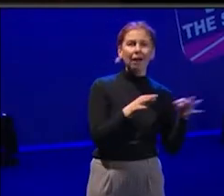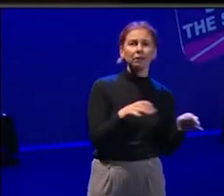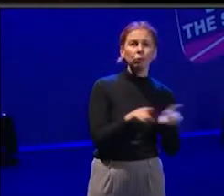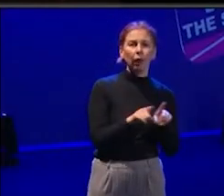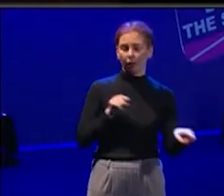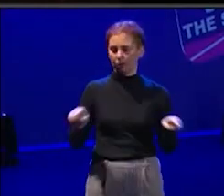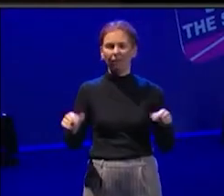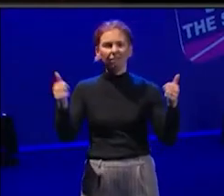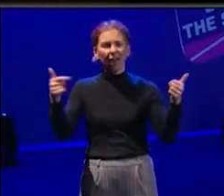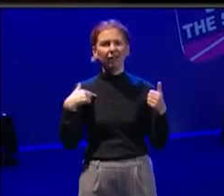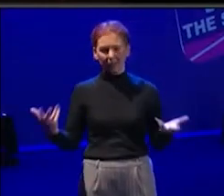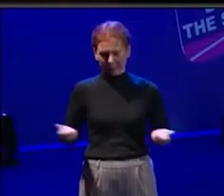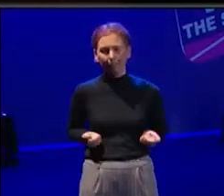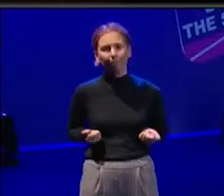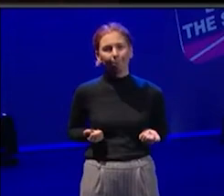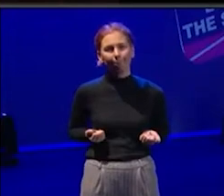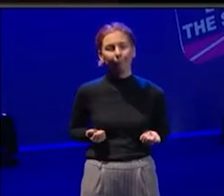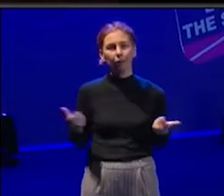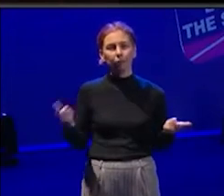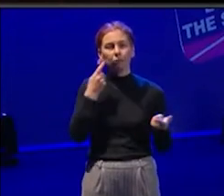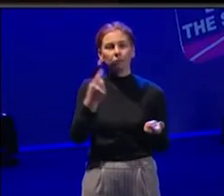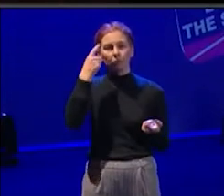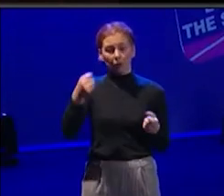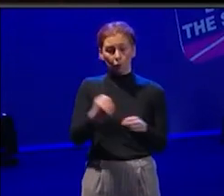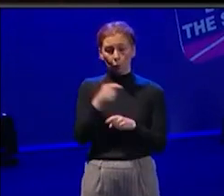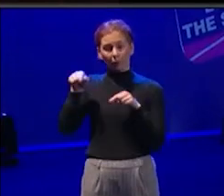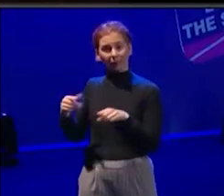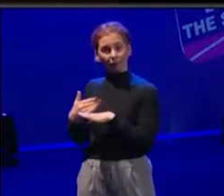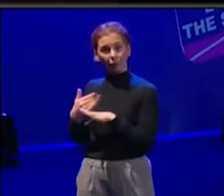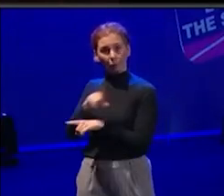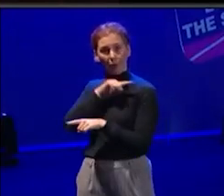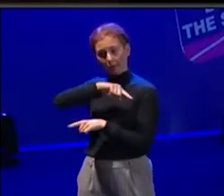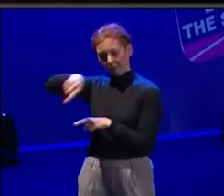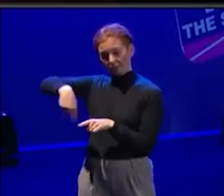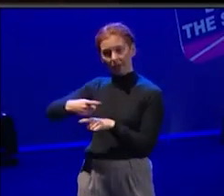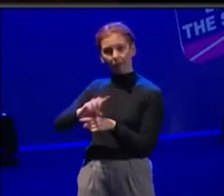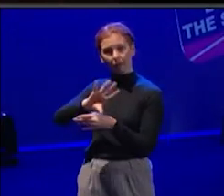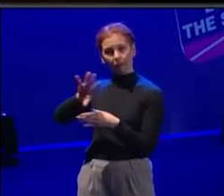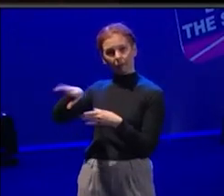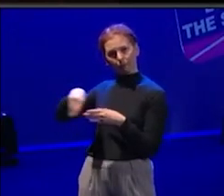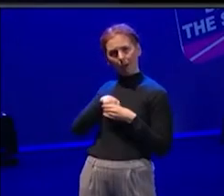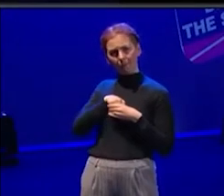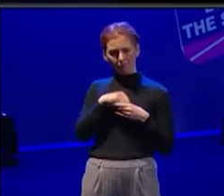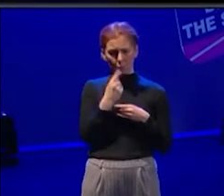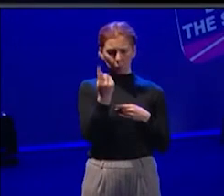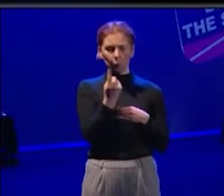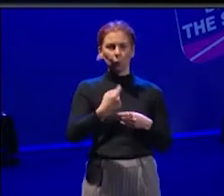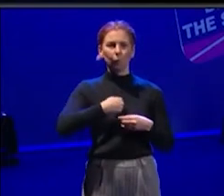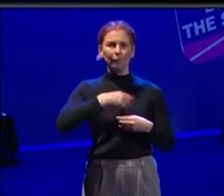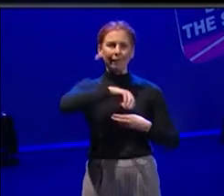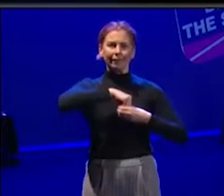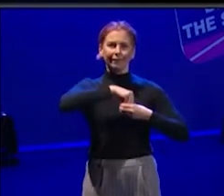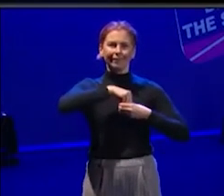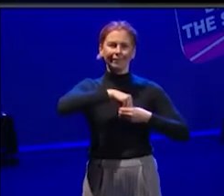time. But I actually just went, you know what, I'm doing this job, because all of that is a part of who I'm going to become, and, and